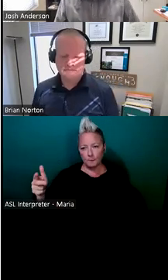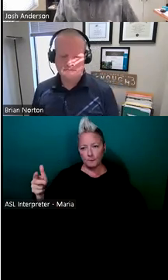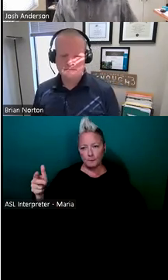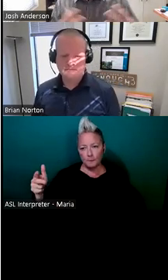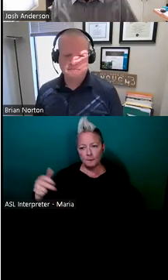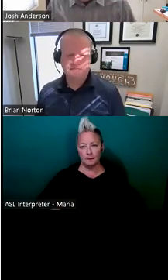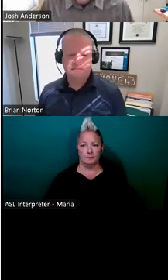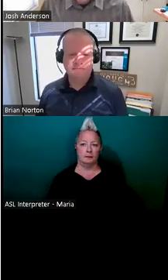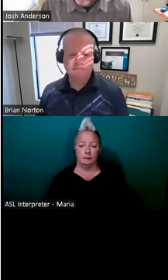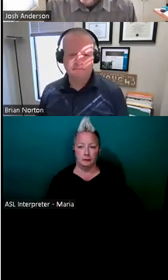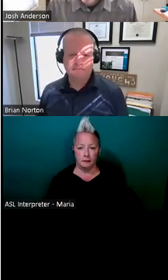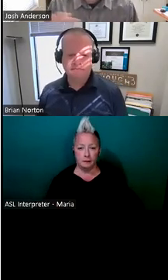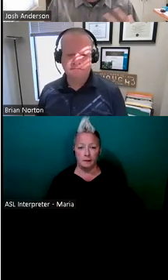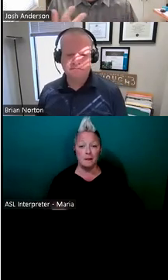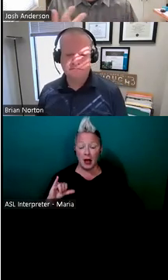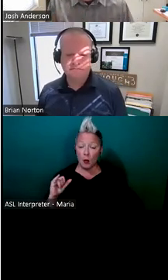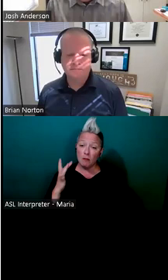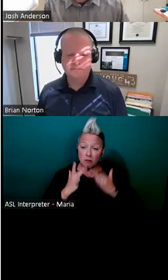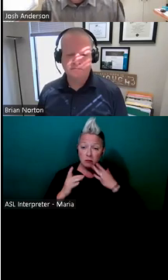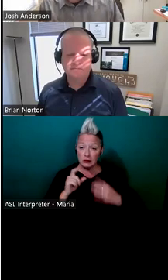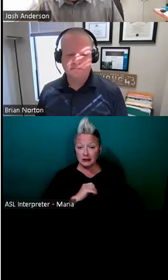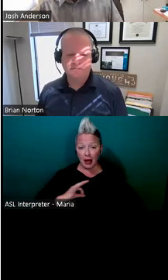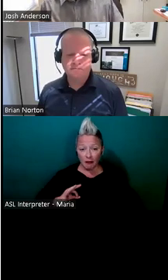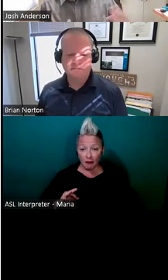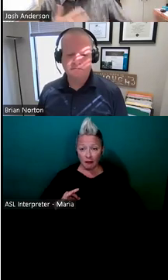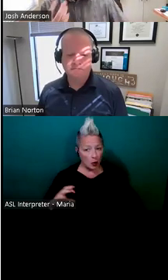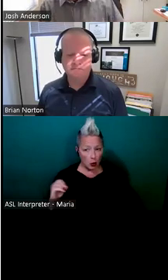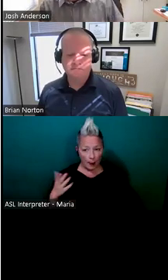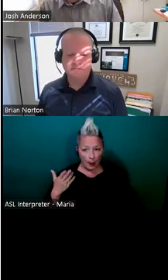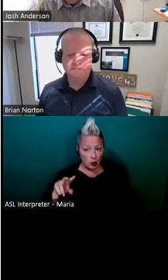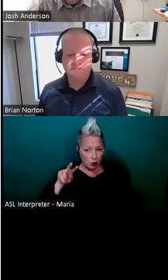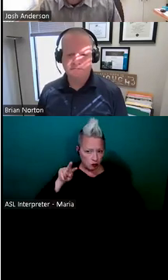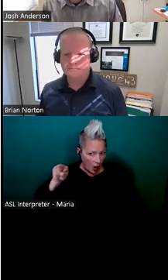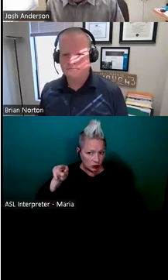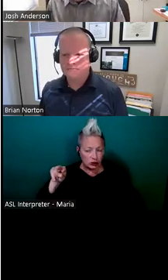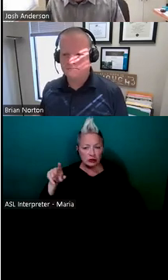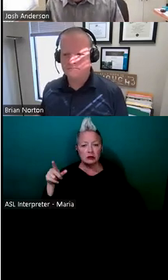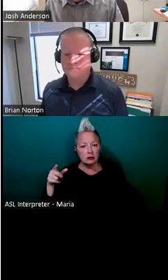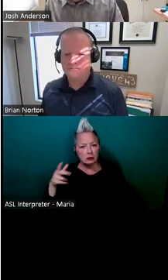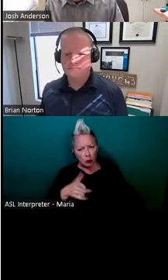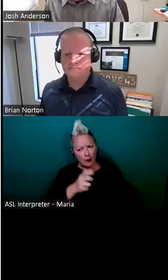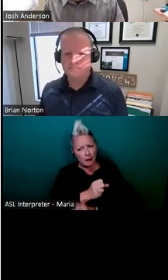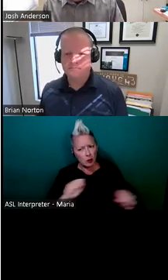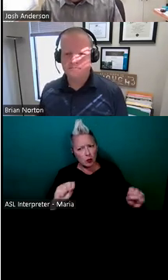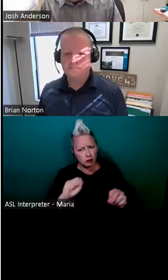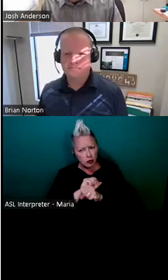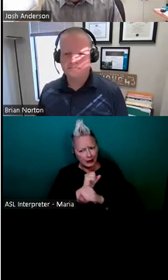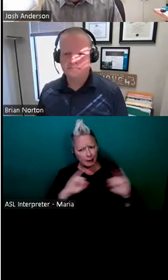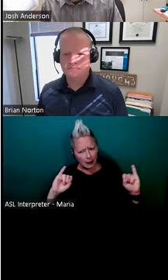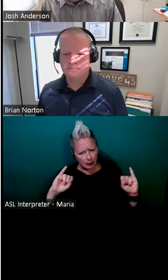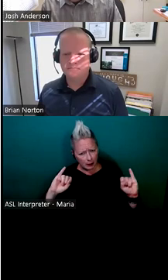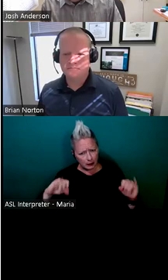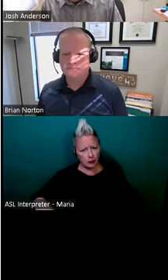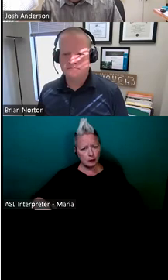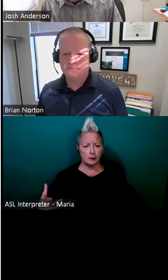times when there weren't as much staff there, there wasn't somebody to just kind of watch it and you want them to be able to work independently. Other things were ring